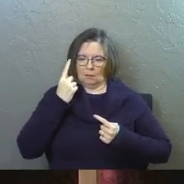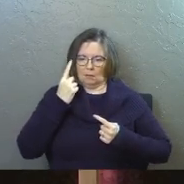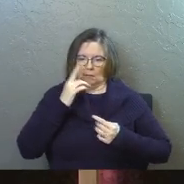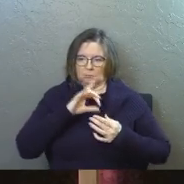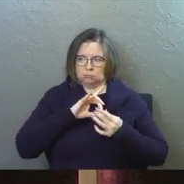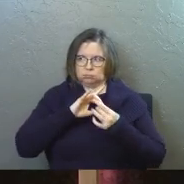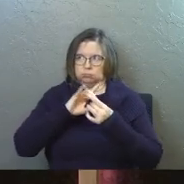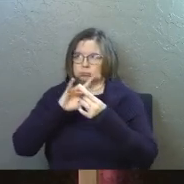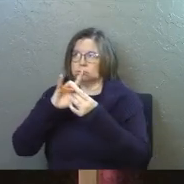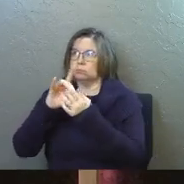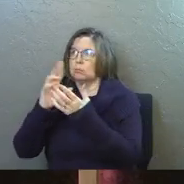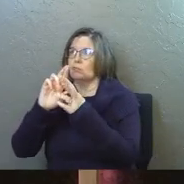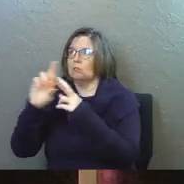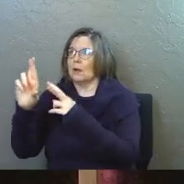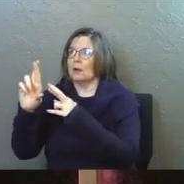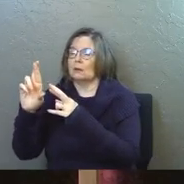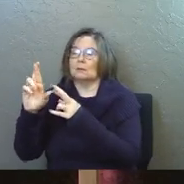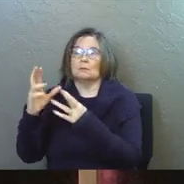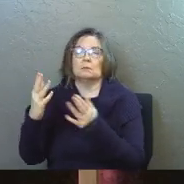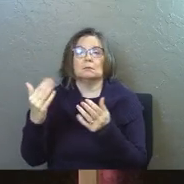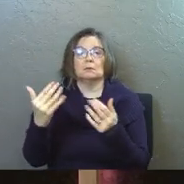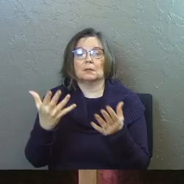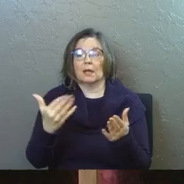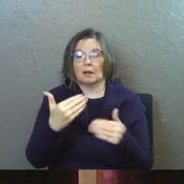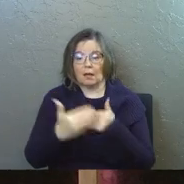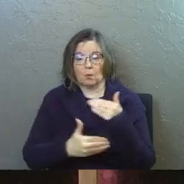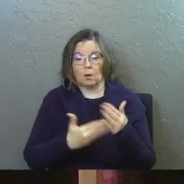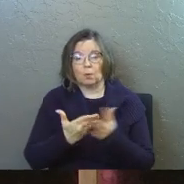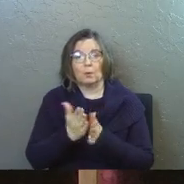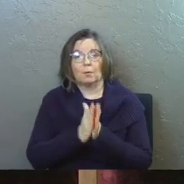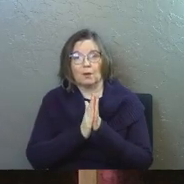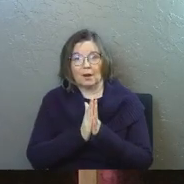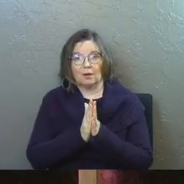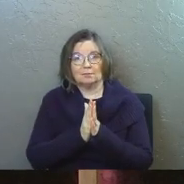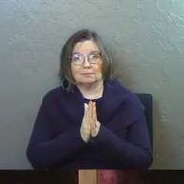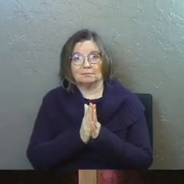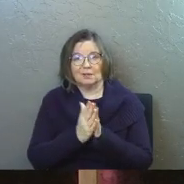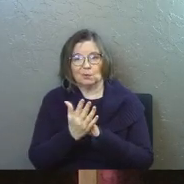and maybe you're ready today. If you're ready today, can I just walk you through a prayer?